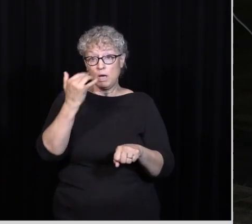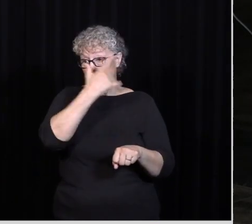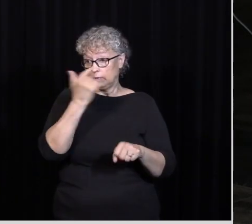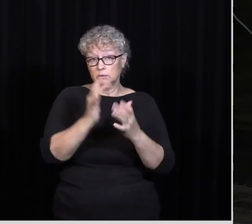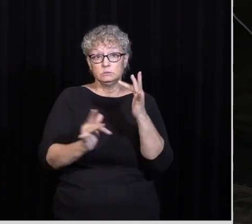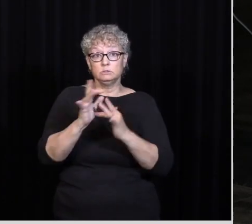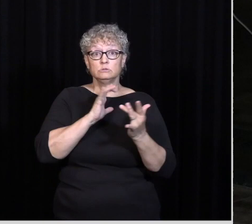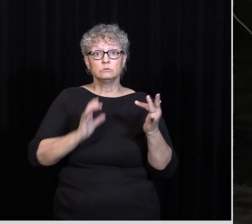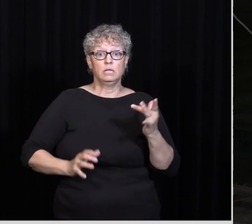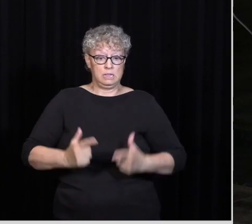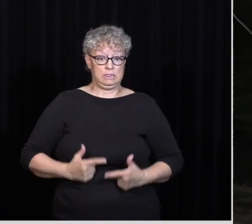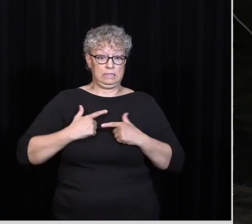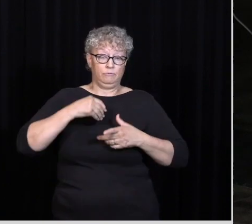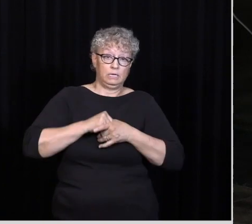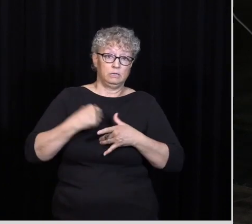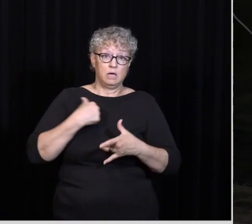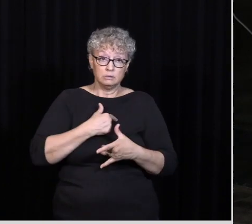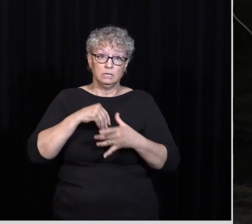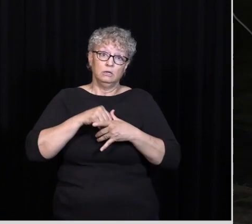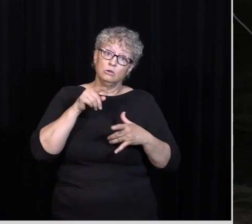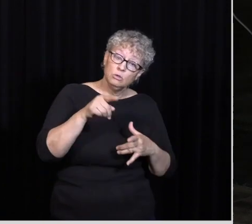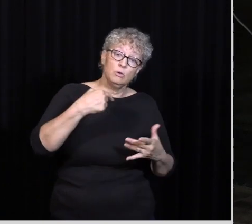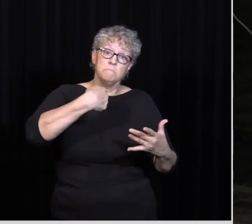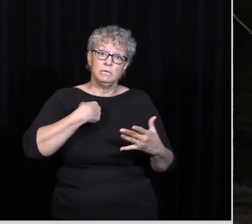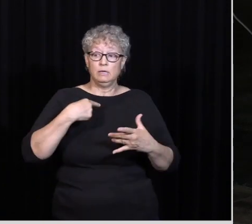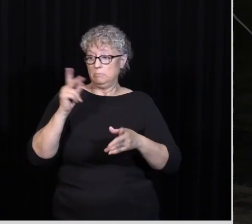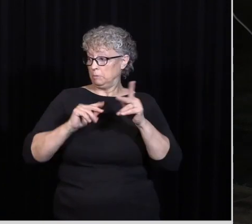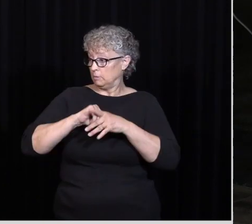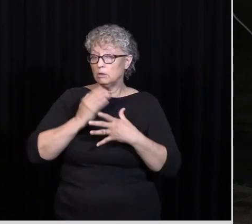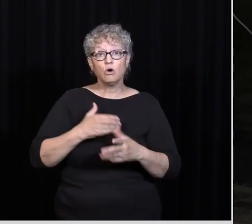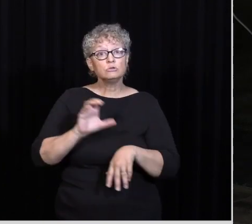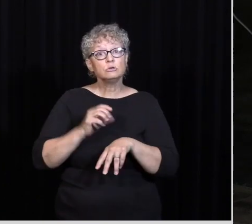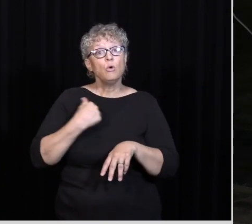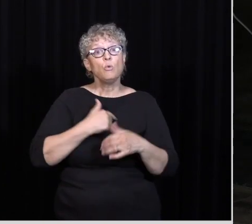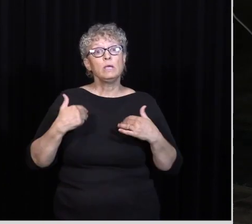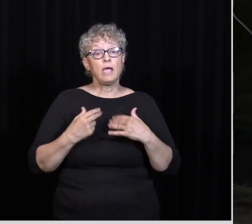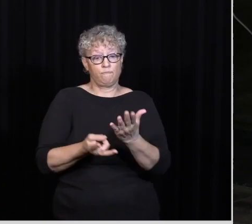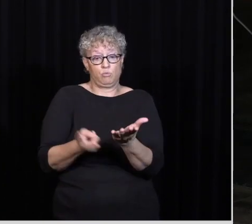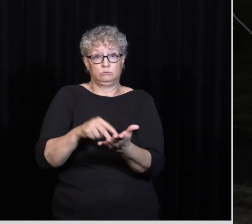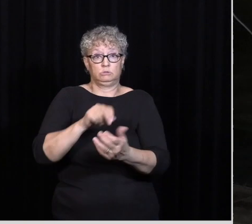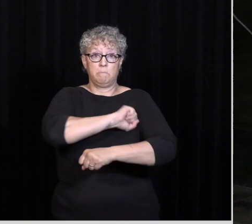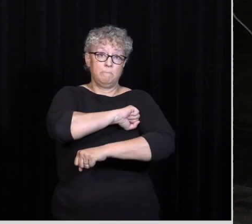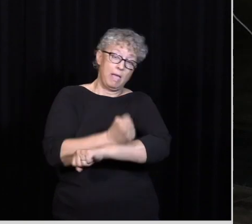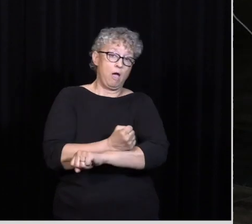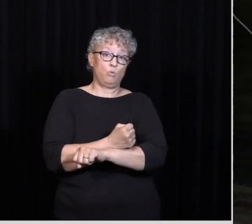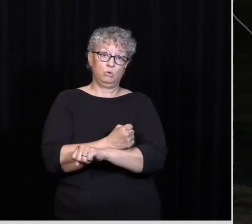Christ Living In Us In You In Me In The People In Our Church We Have Resurrection Power